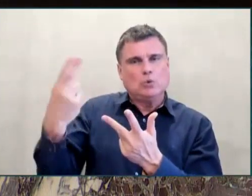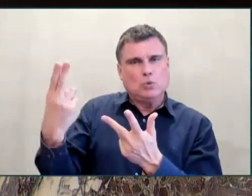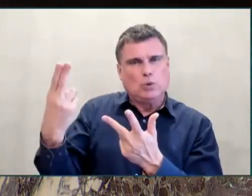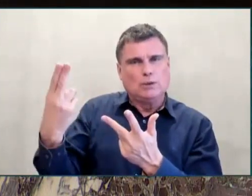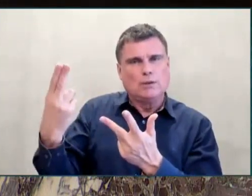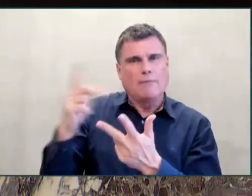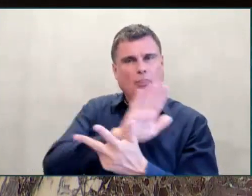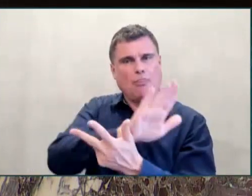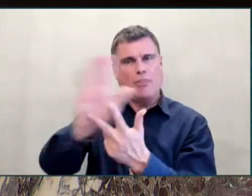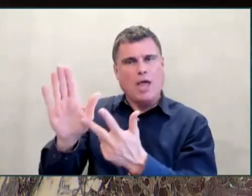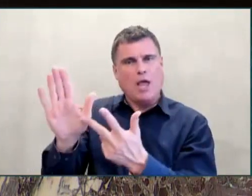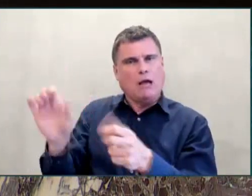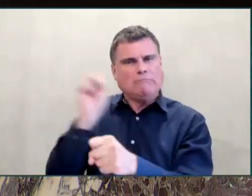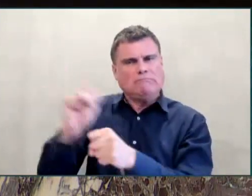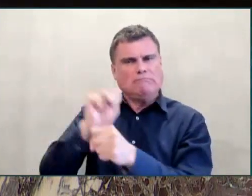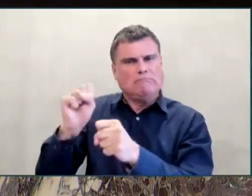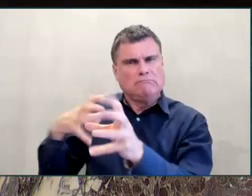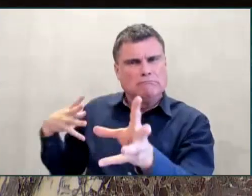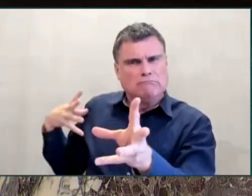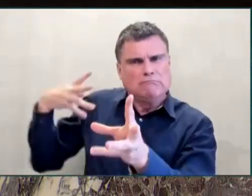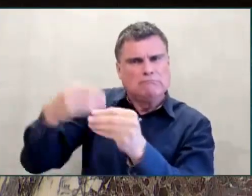Visaki ever. Thank you. you.